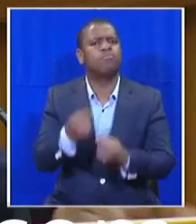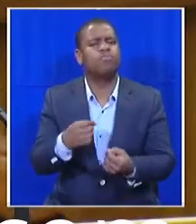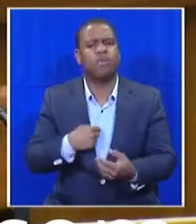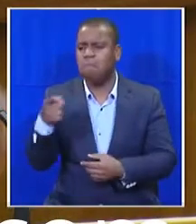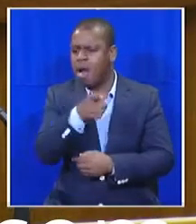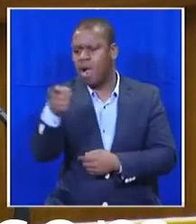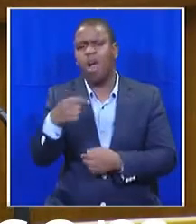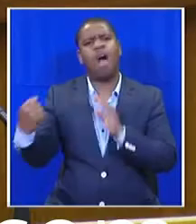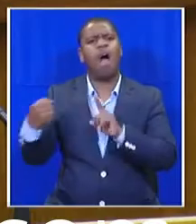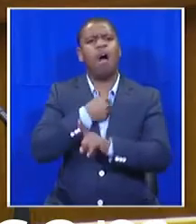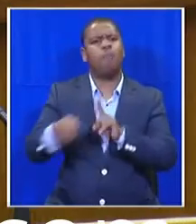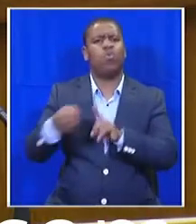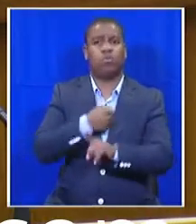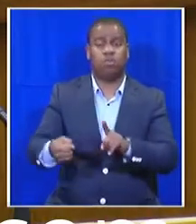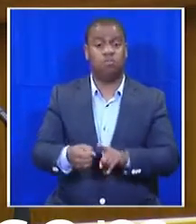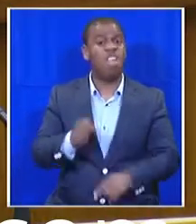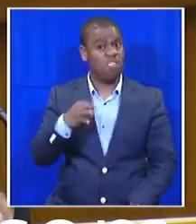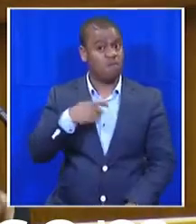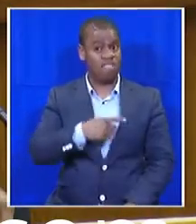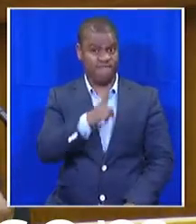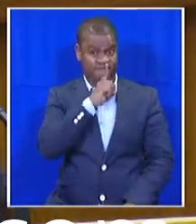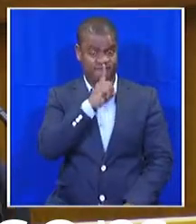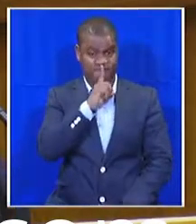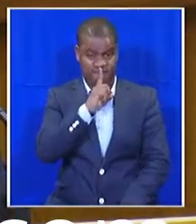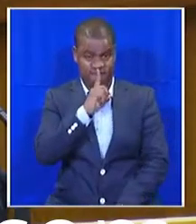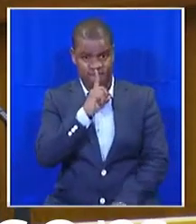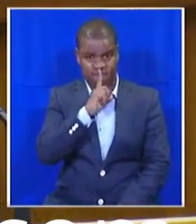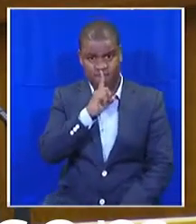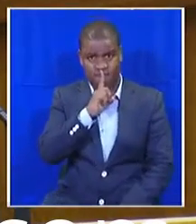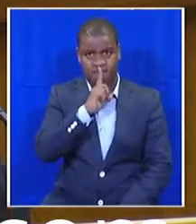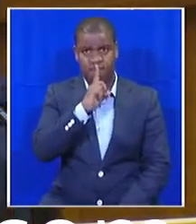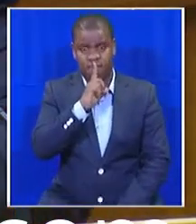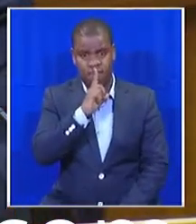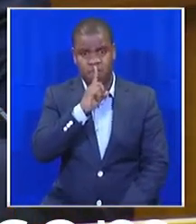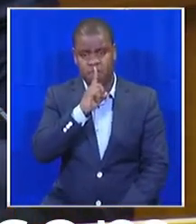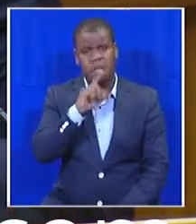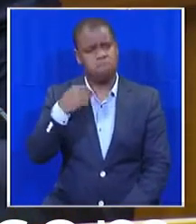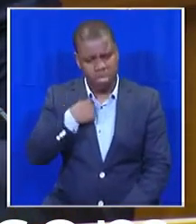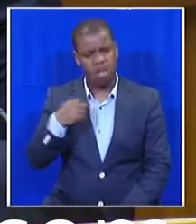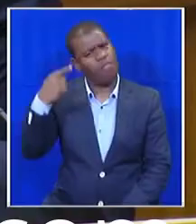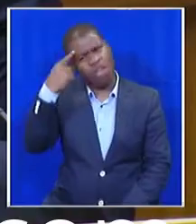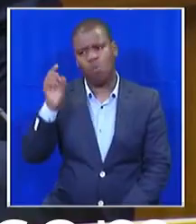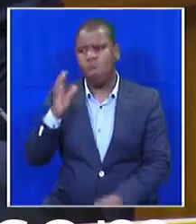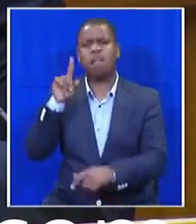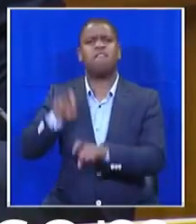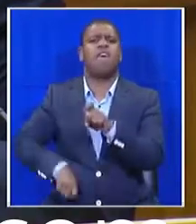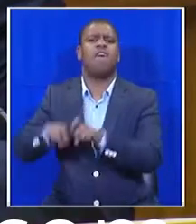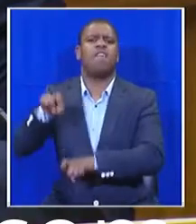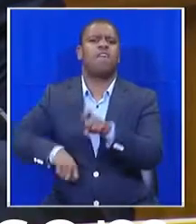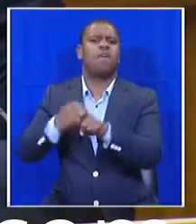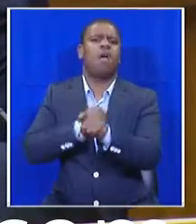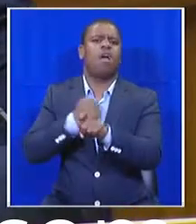I think if I don't raise the matter, Chair, I think I will be failing in my